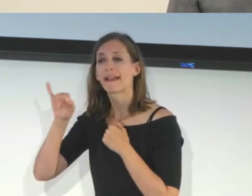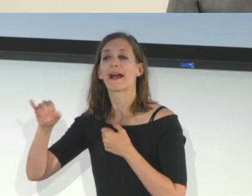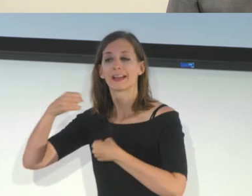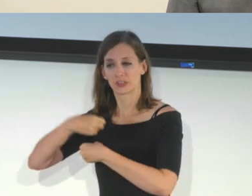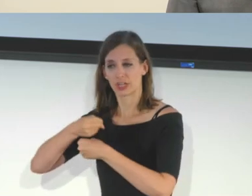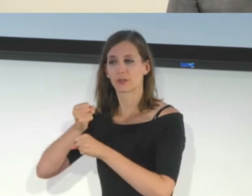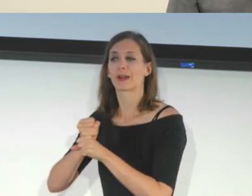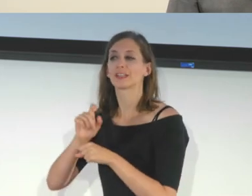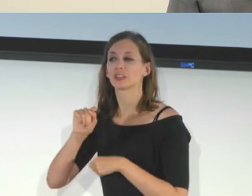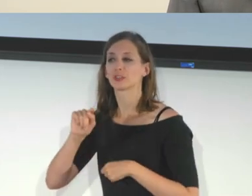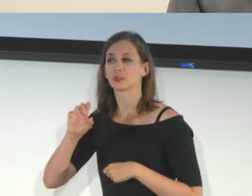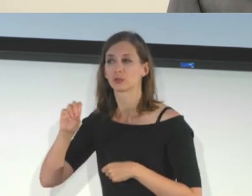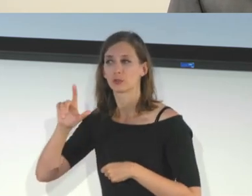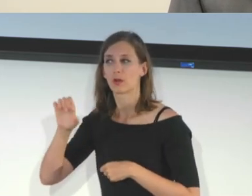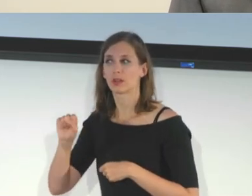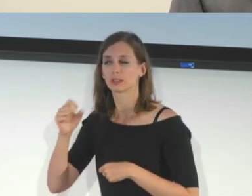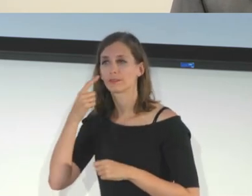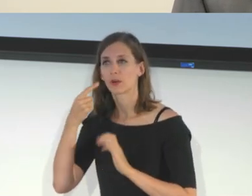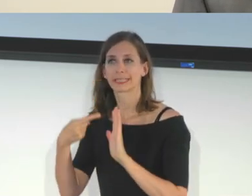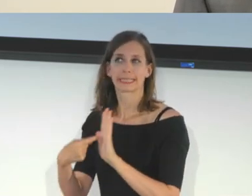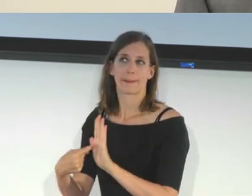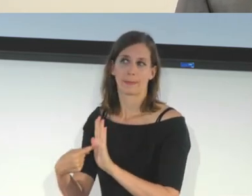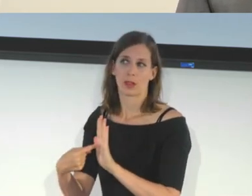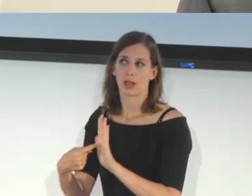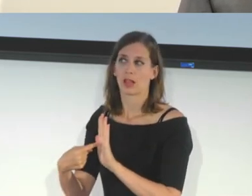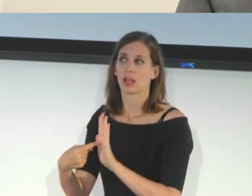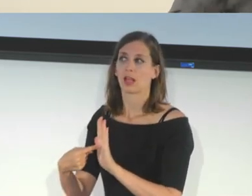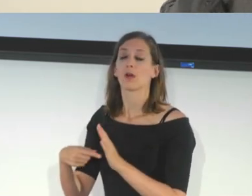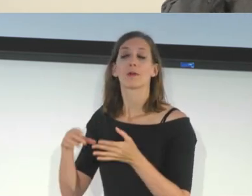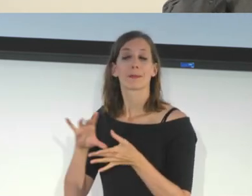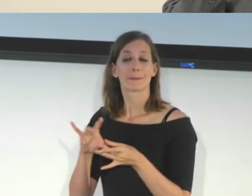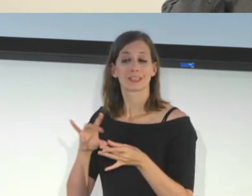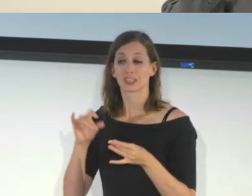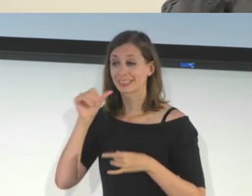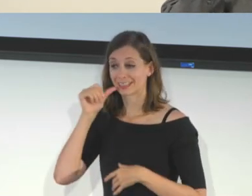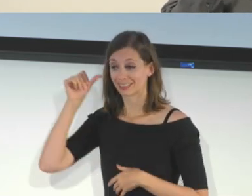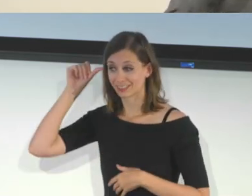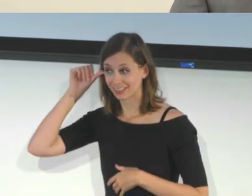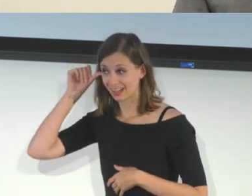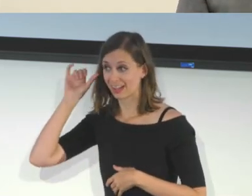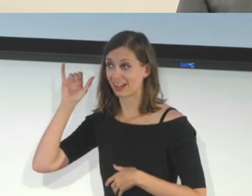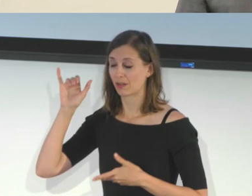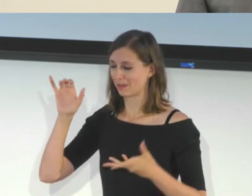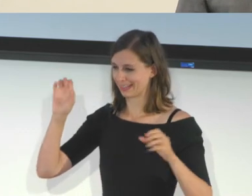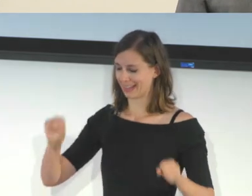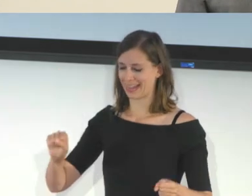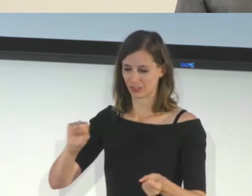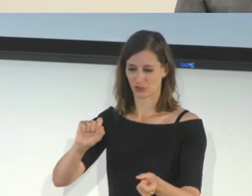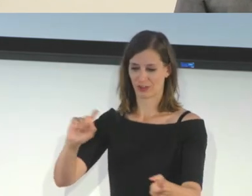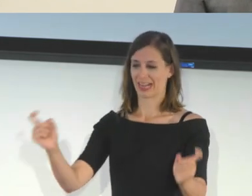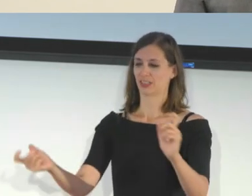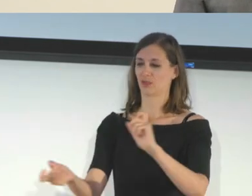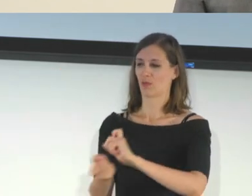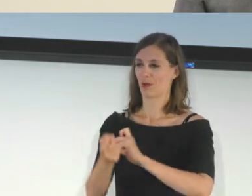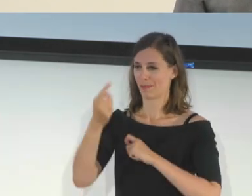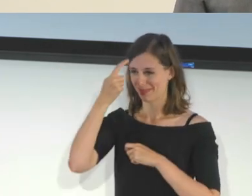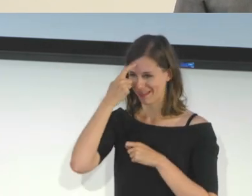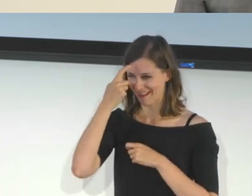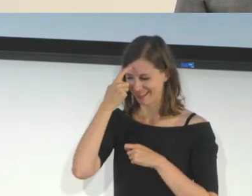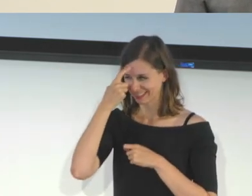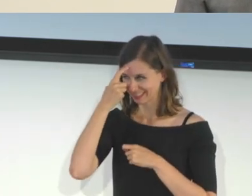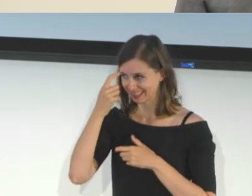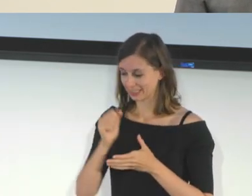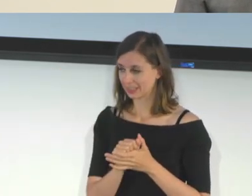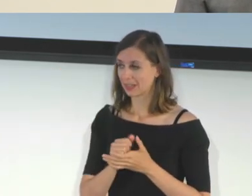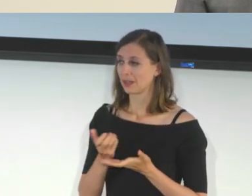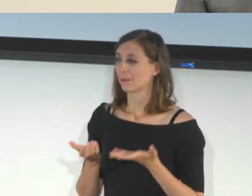tools, for example, and we mentioned that yesterday, transforming thoughts. It's like having a person that maybe